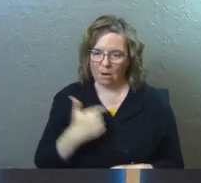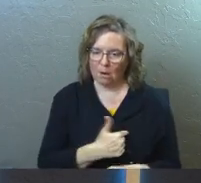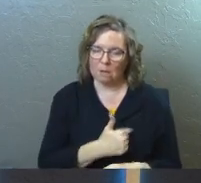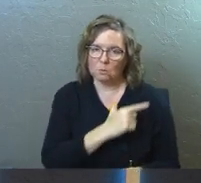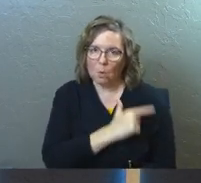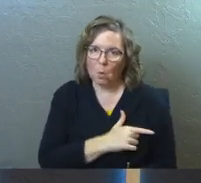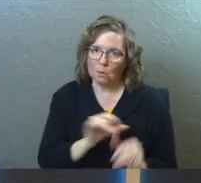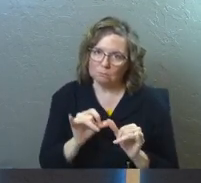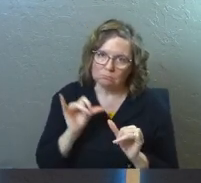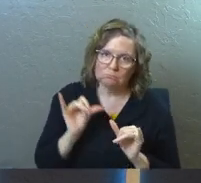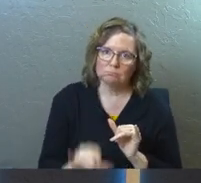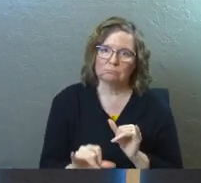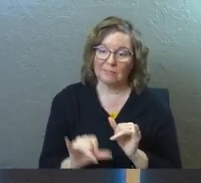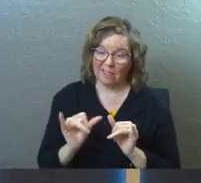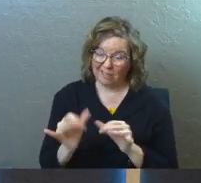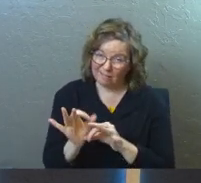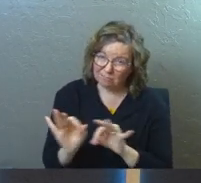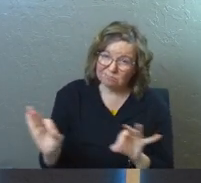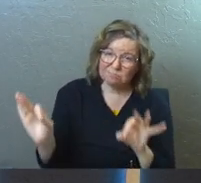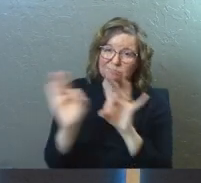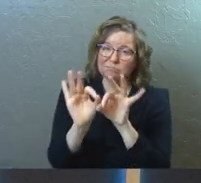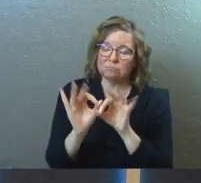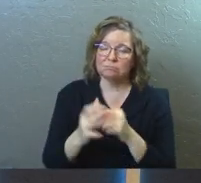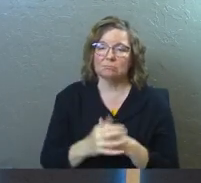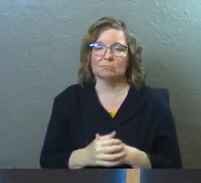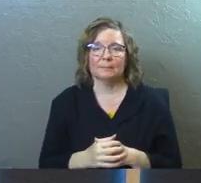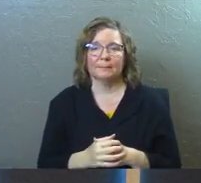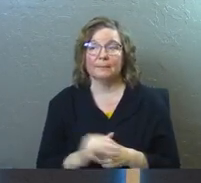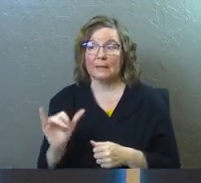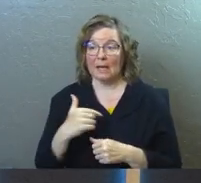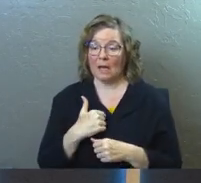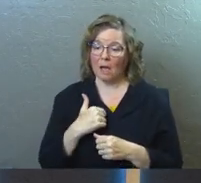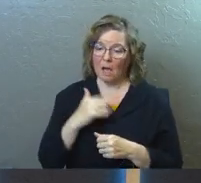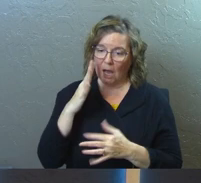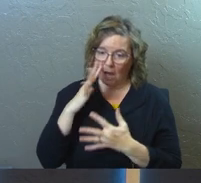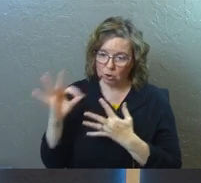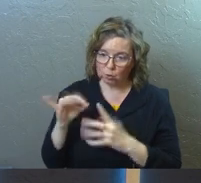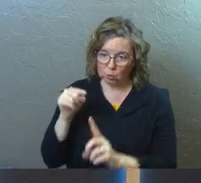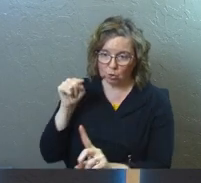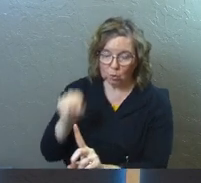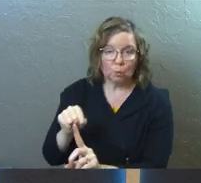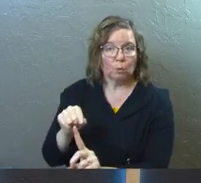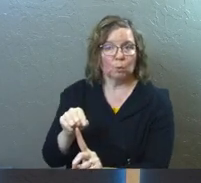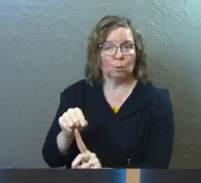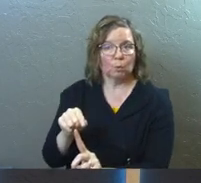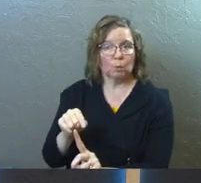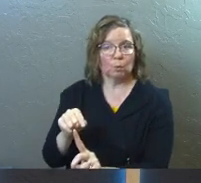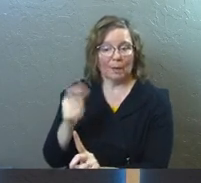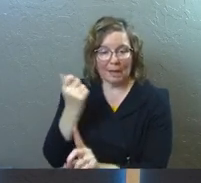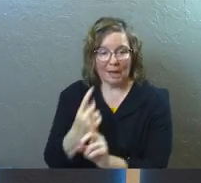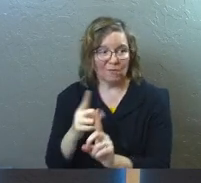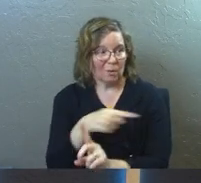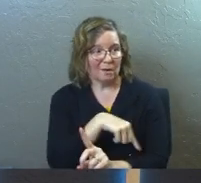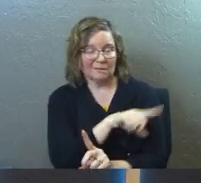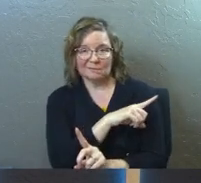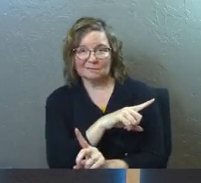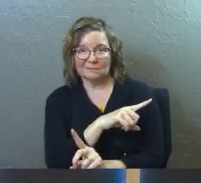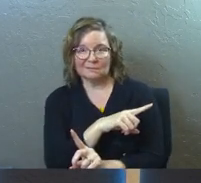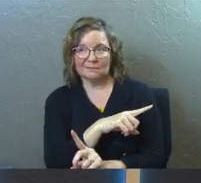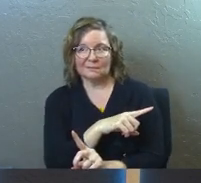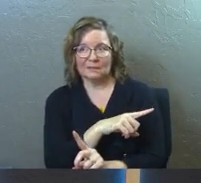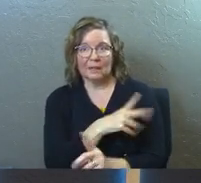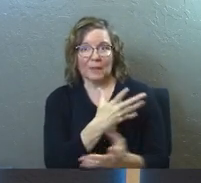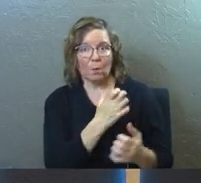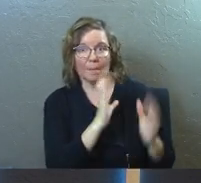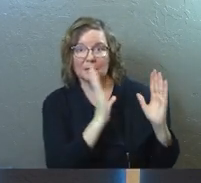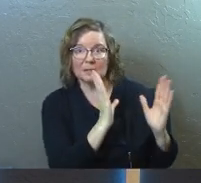else. And that loyalty matters. Like I choose you. Everybody else is going to come and they're going